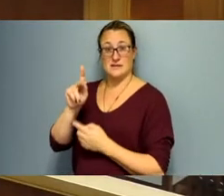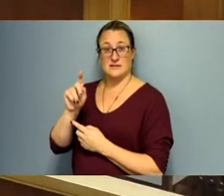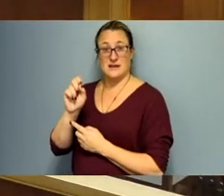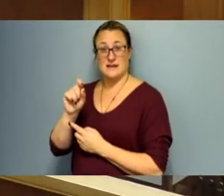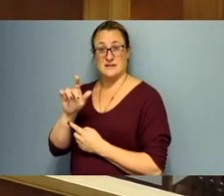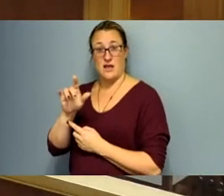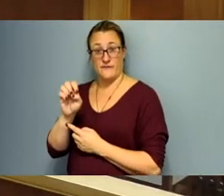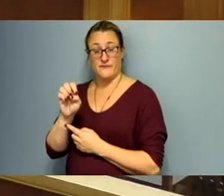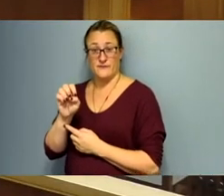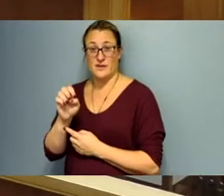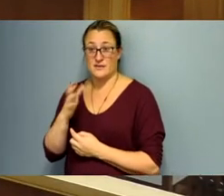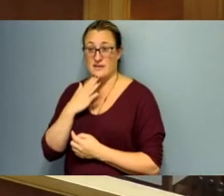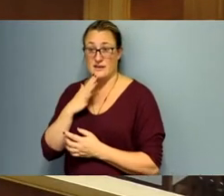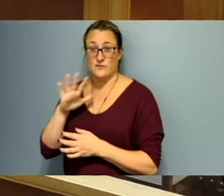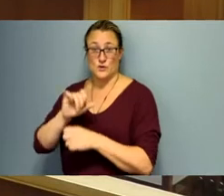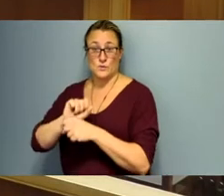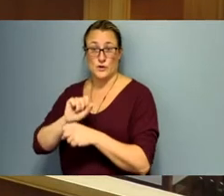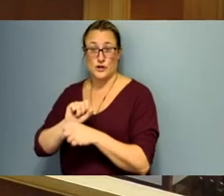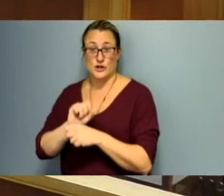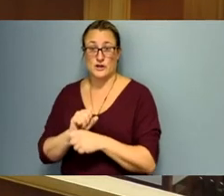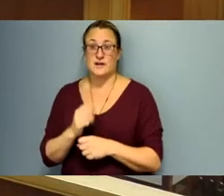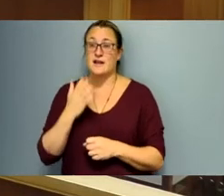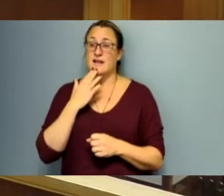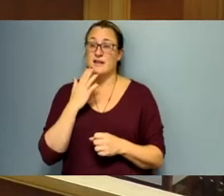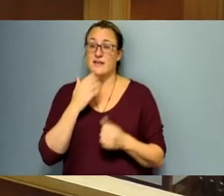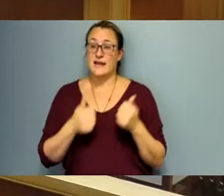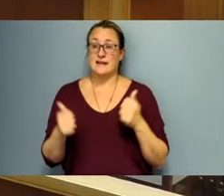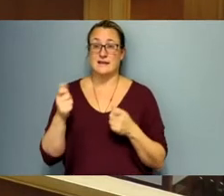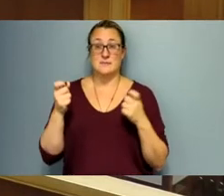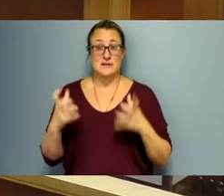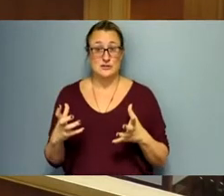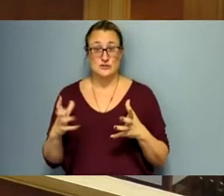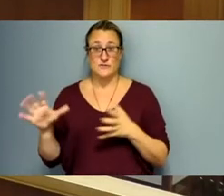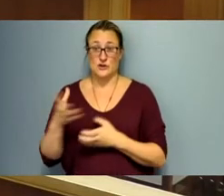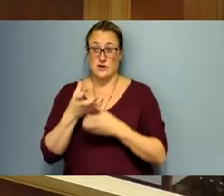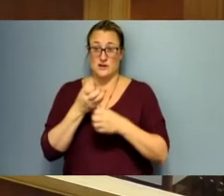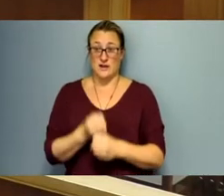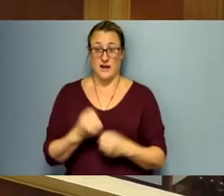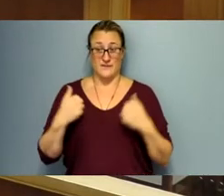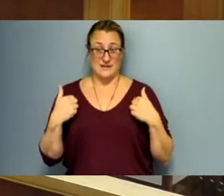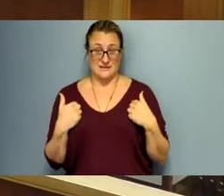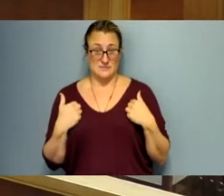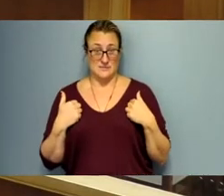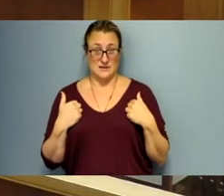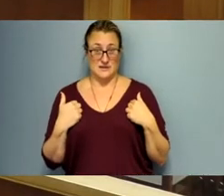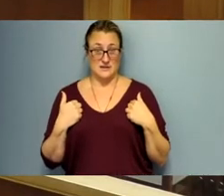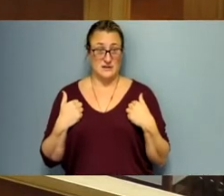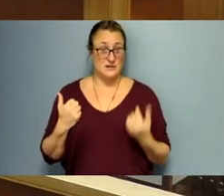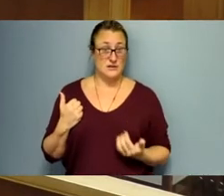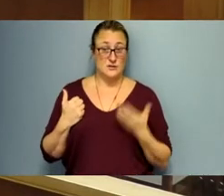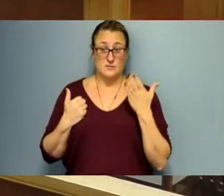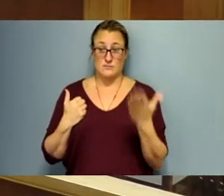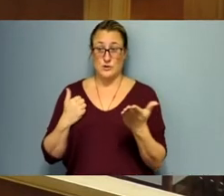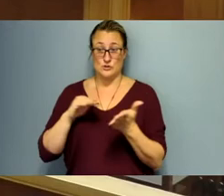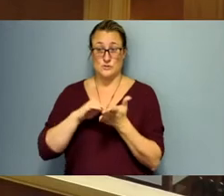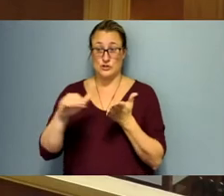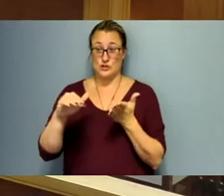and um thank my fellow commissioners again for your confidence in me and i'll entertain a motion to adjourn